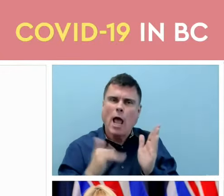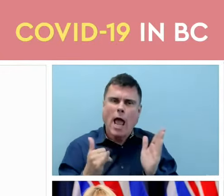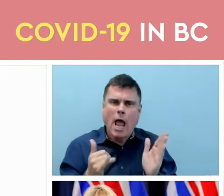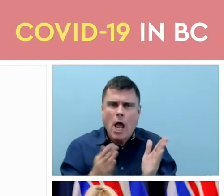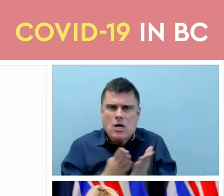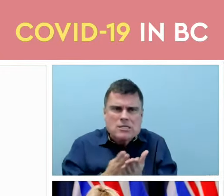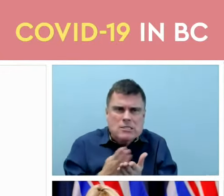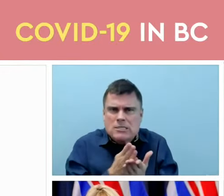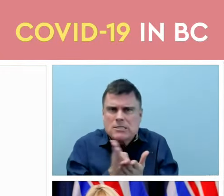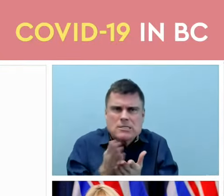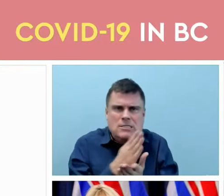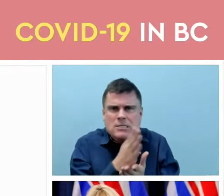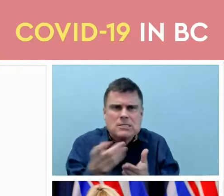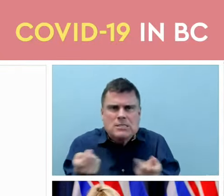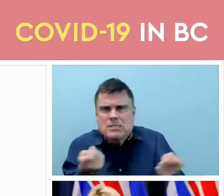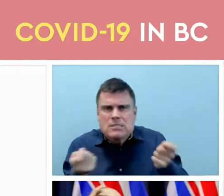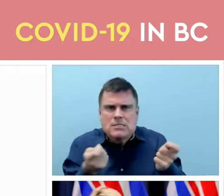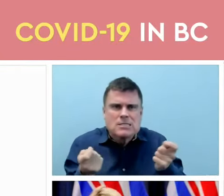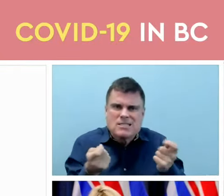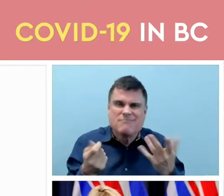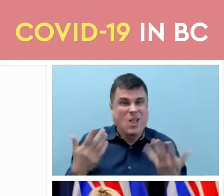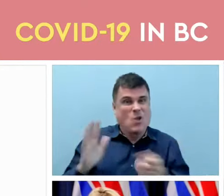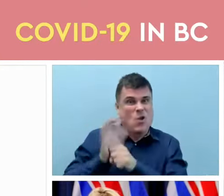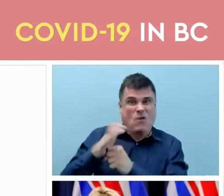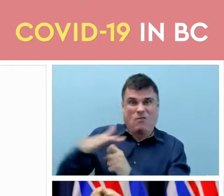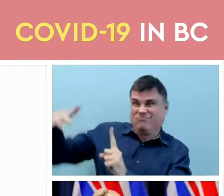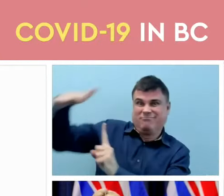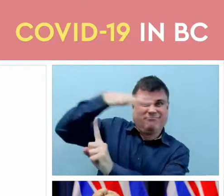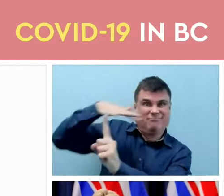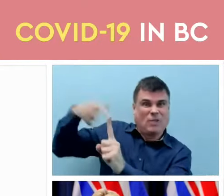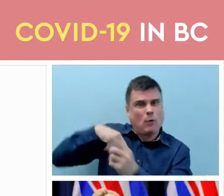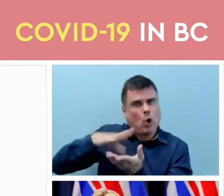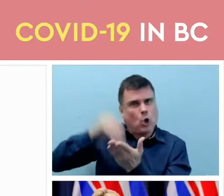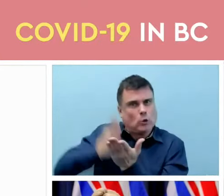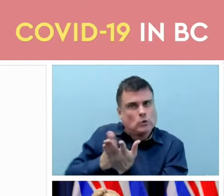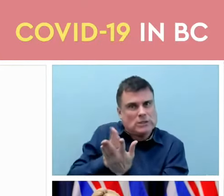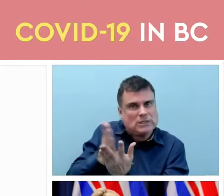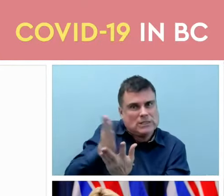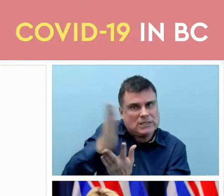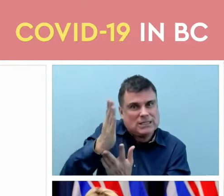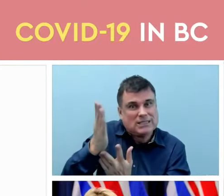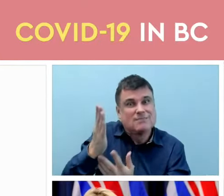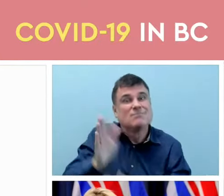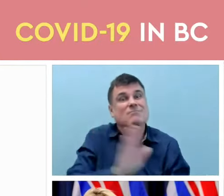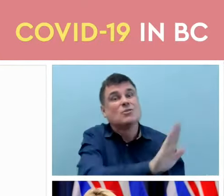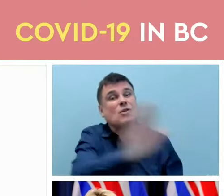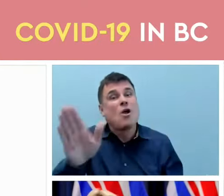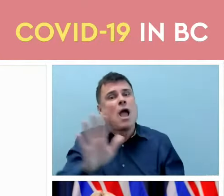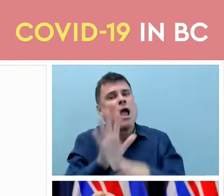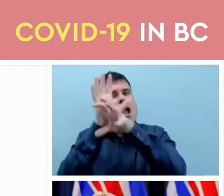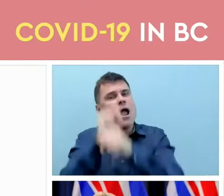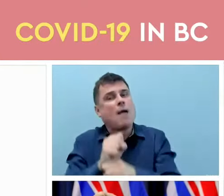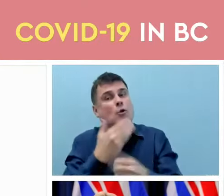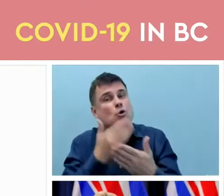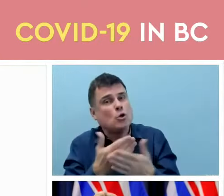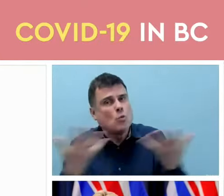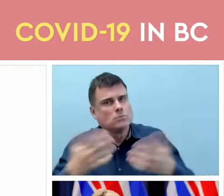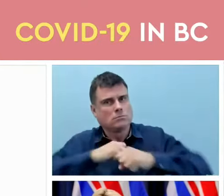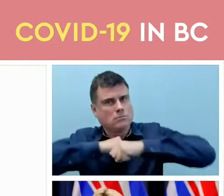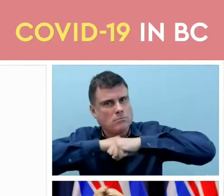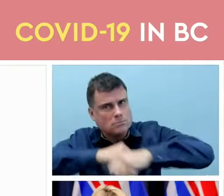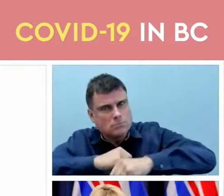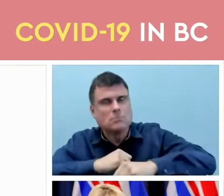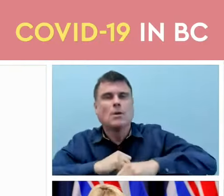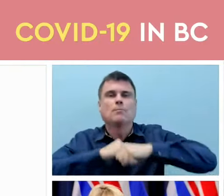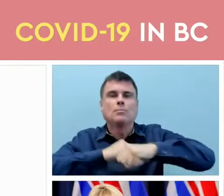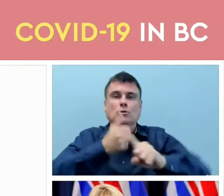to make sure that we continue our good habits that protect us, our family, and our community. I also want to say,